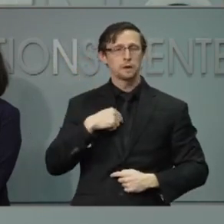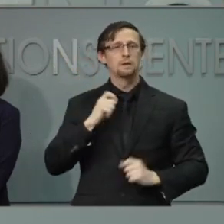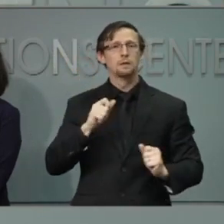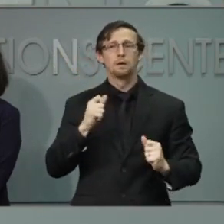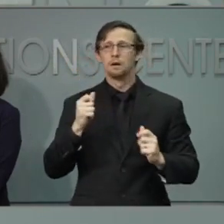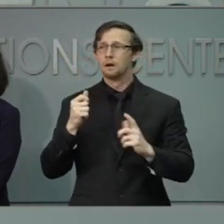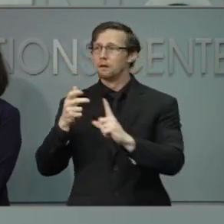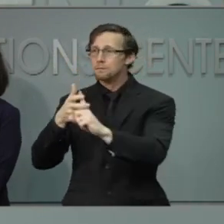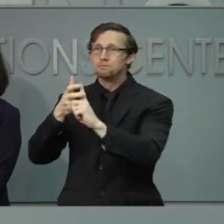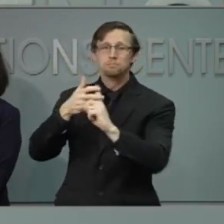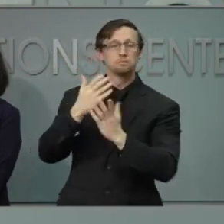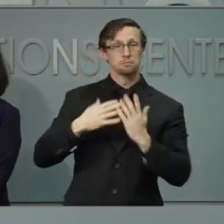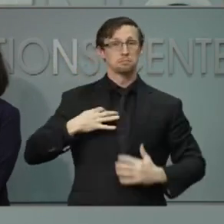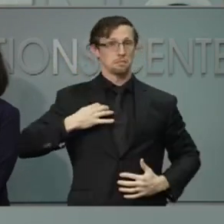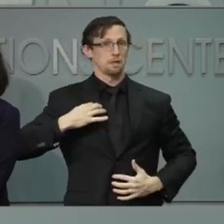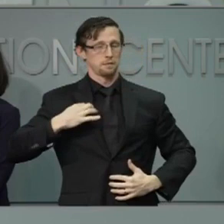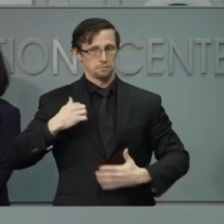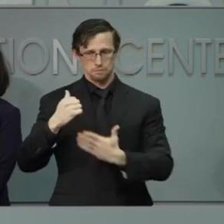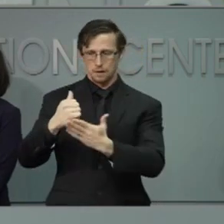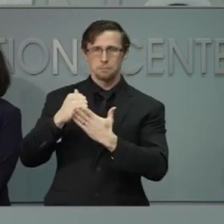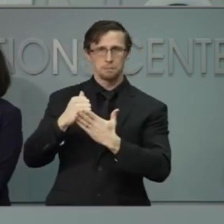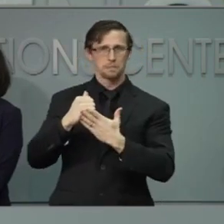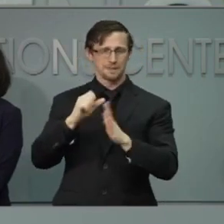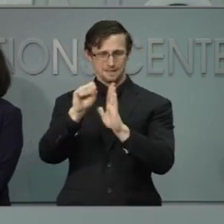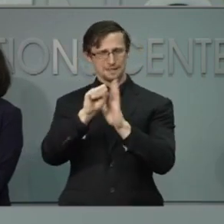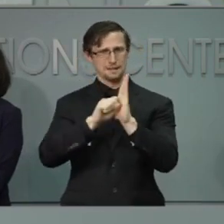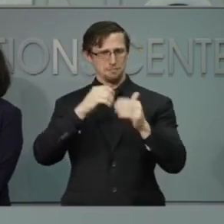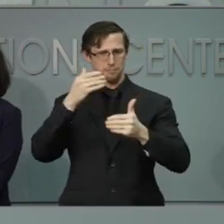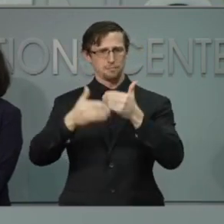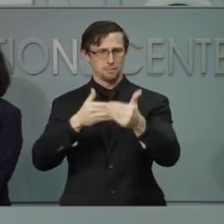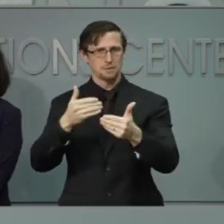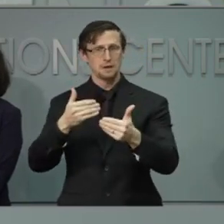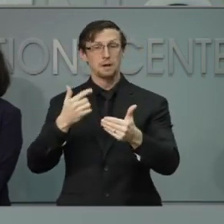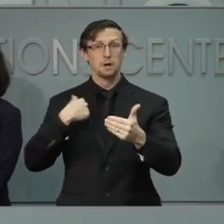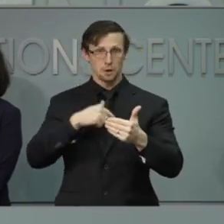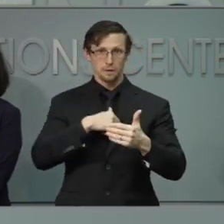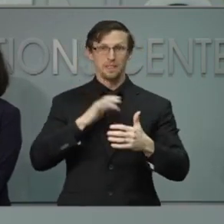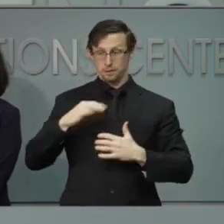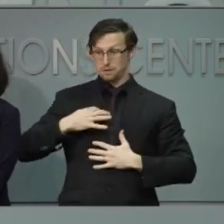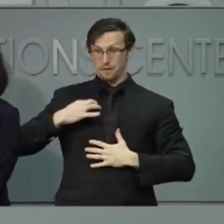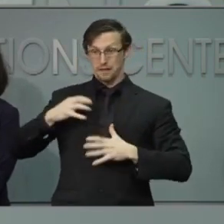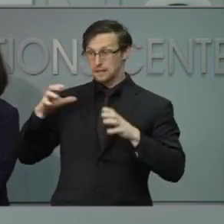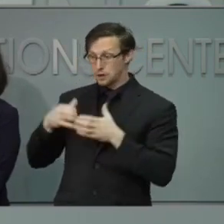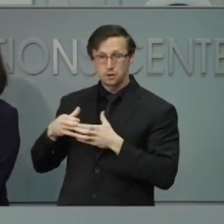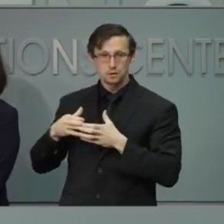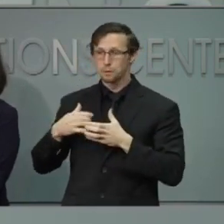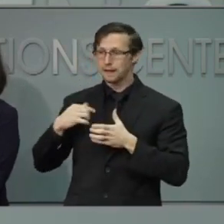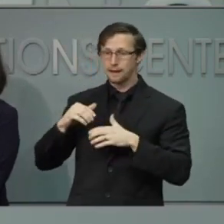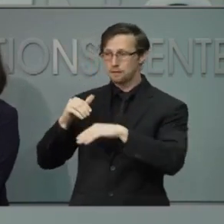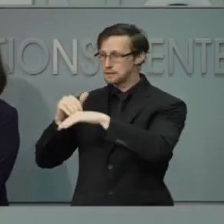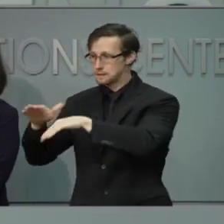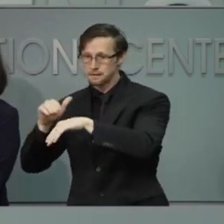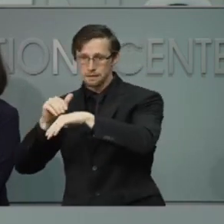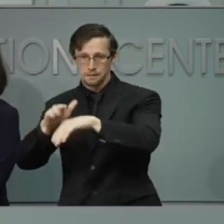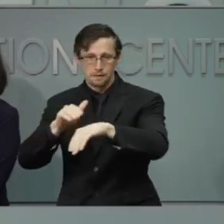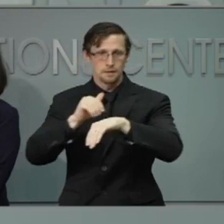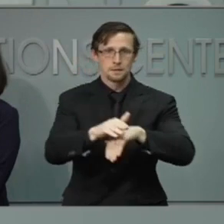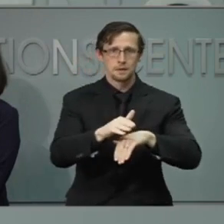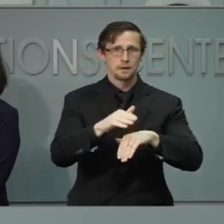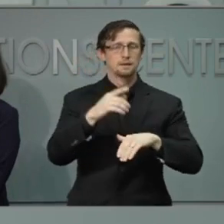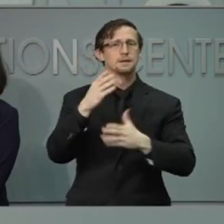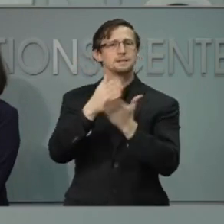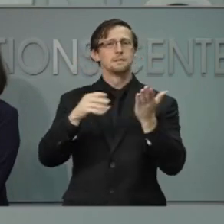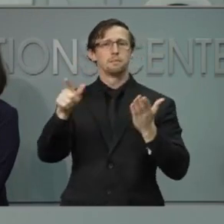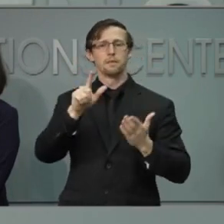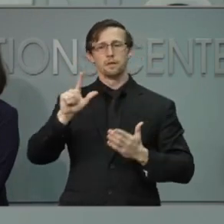volunteers through a state process. And we've been able to deploy those staffing resources largely to our long-term